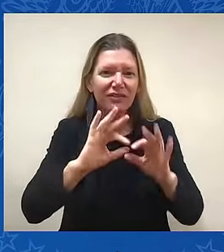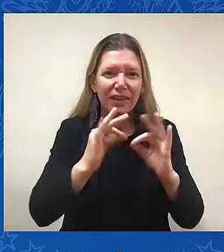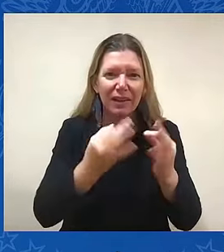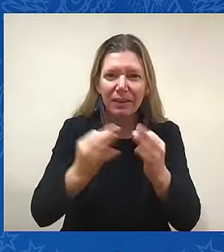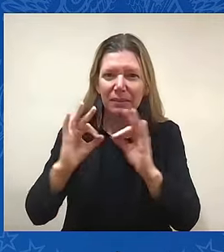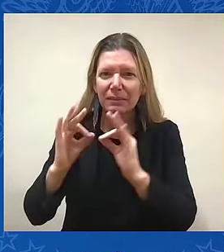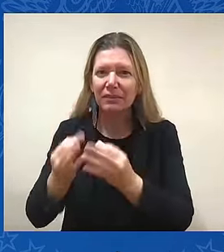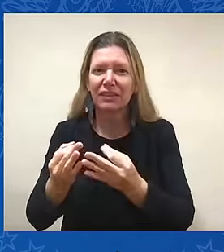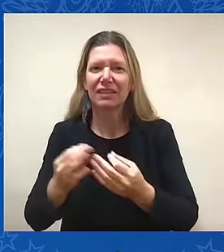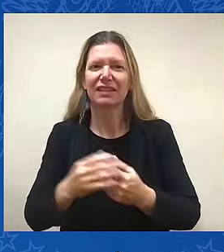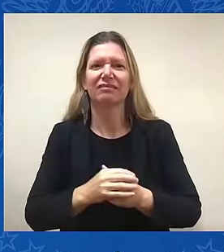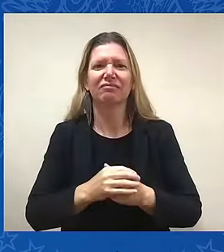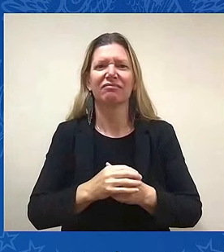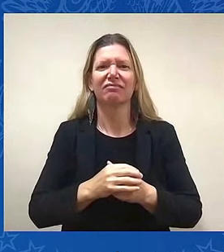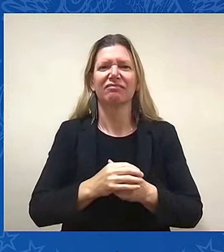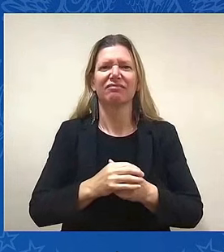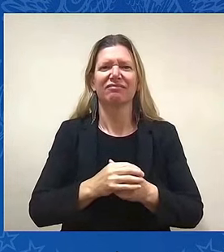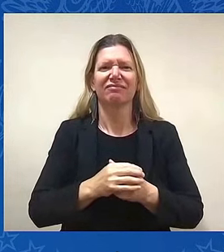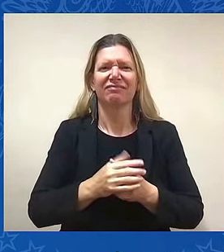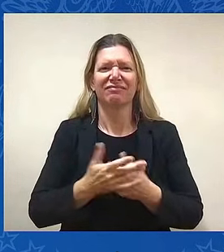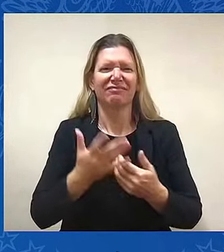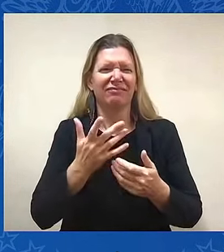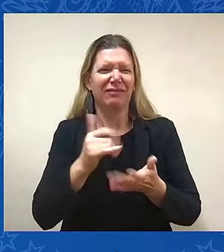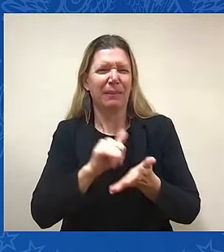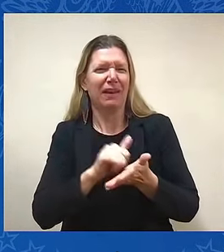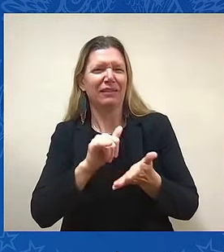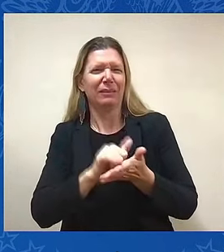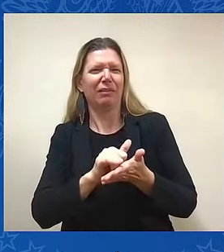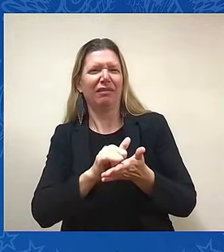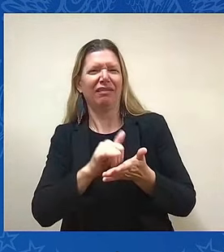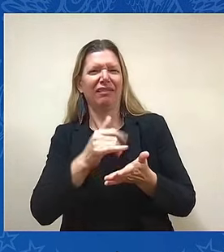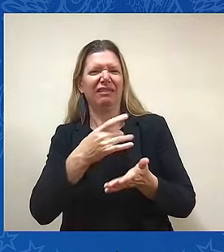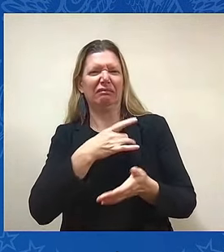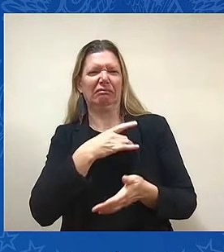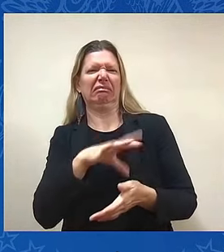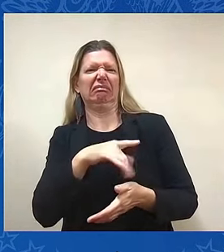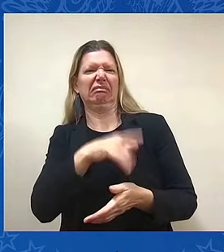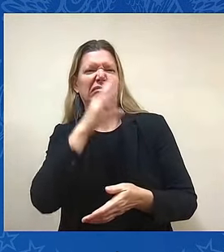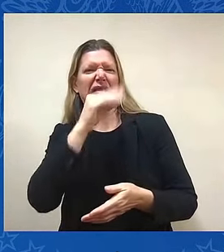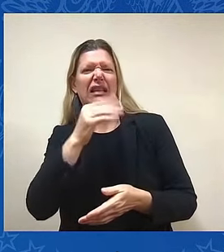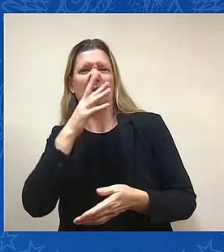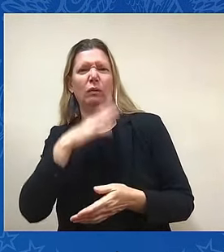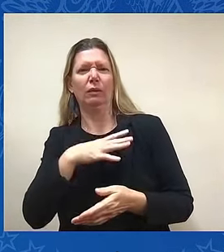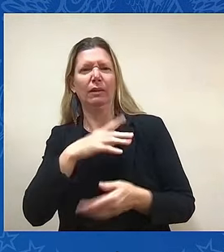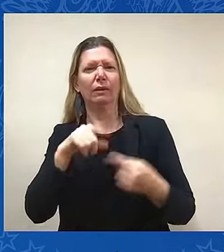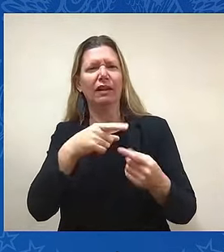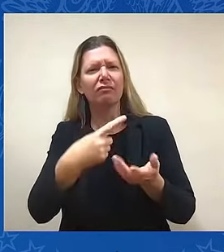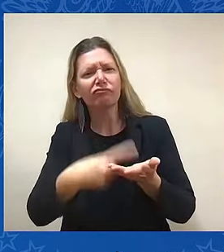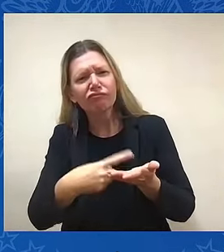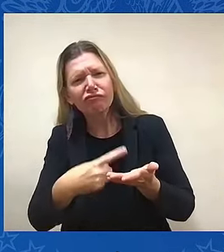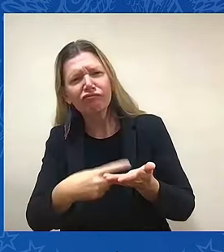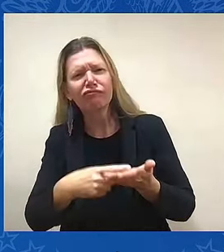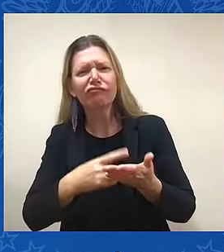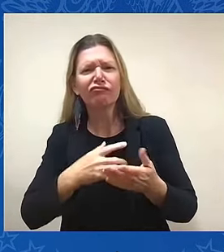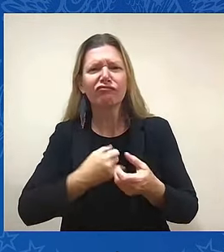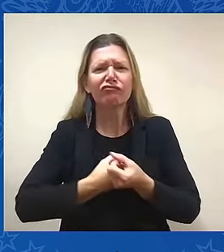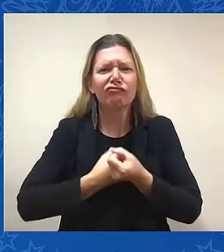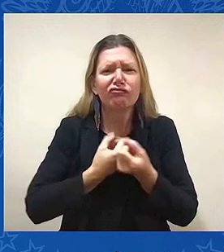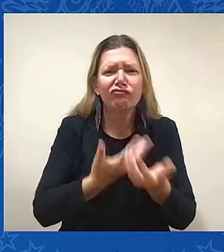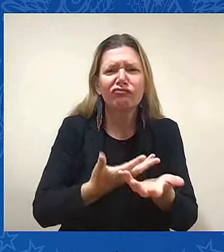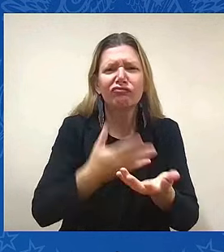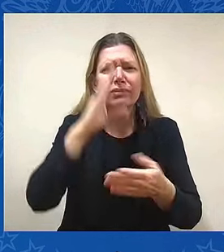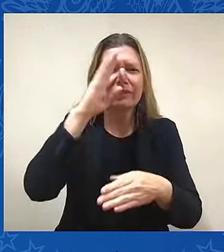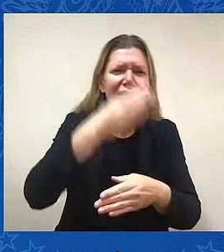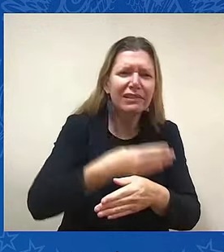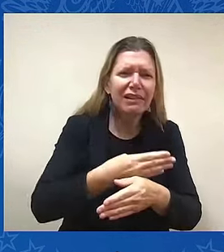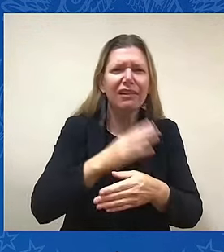they're having a problem with their son or their daughter and one of them is sick. It's just hard. You get to know people. And we didn't. And so